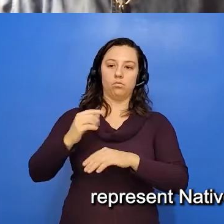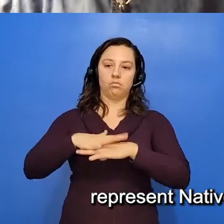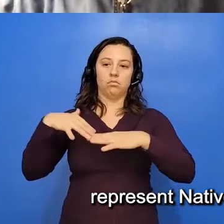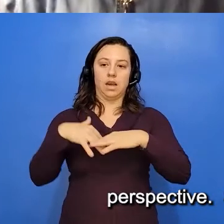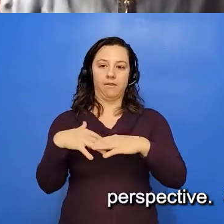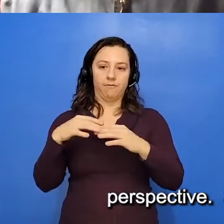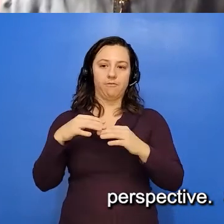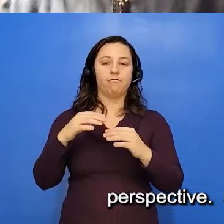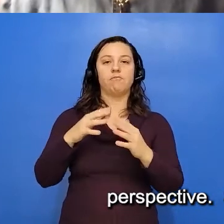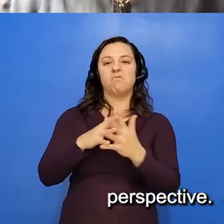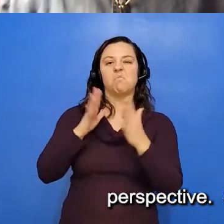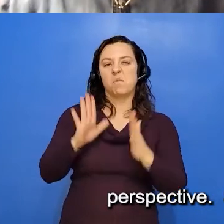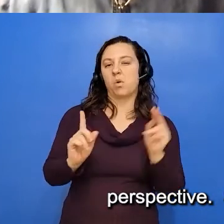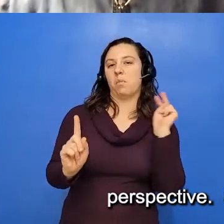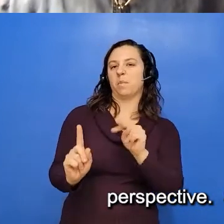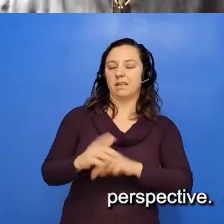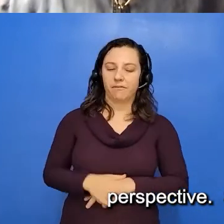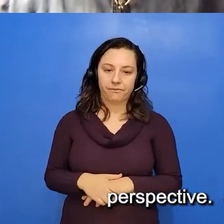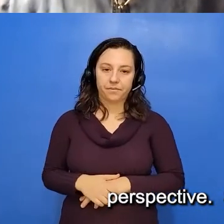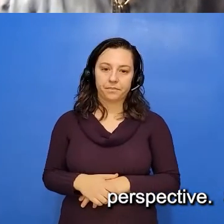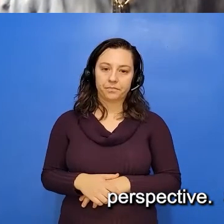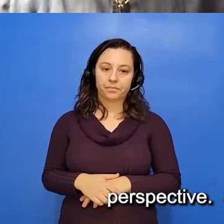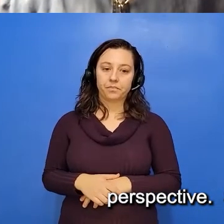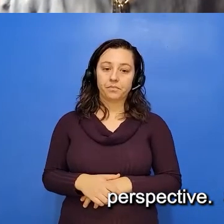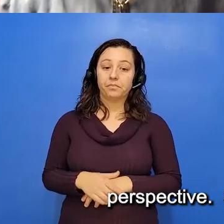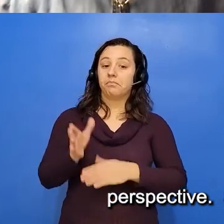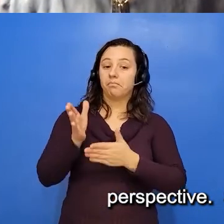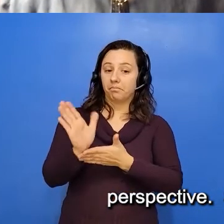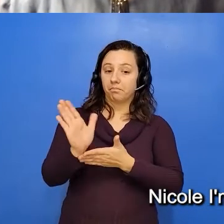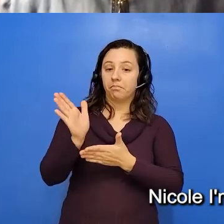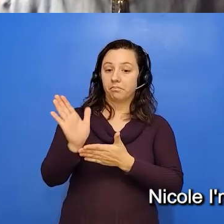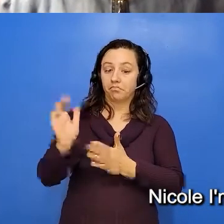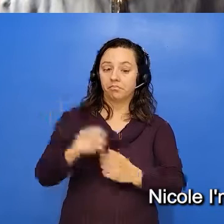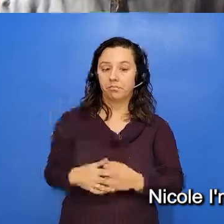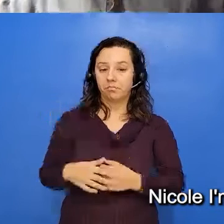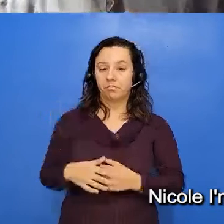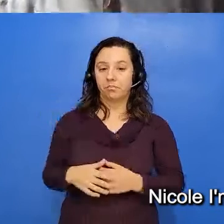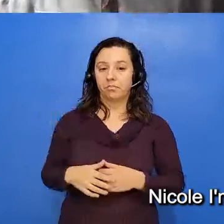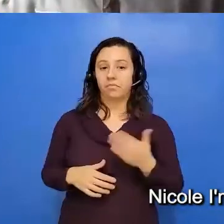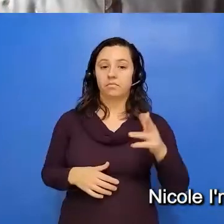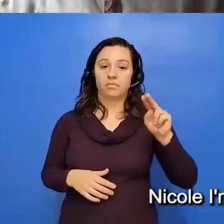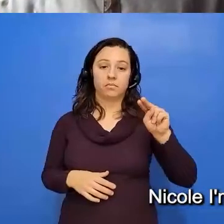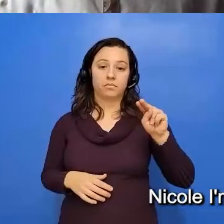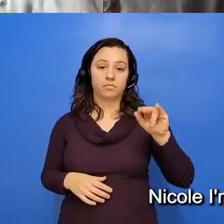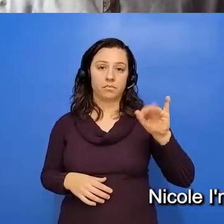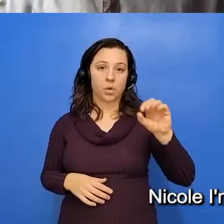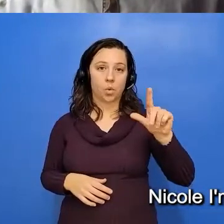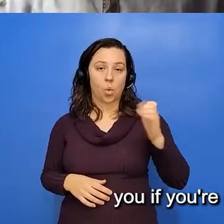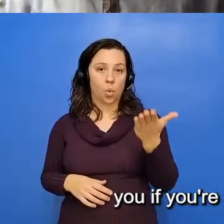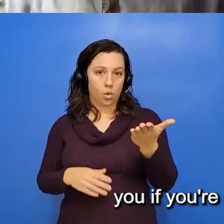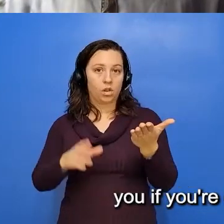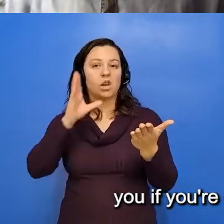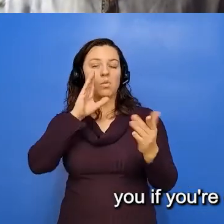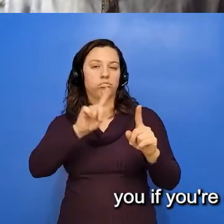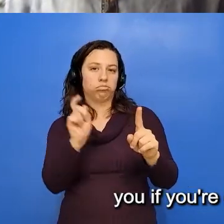perspective. So with that, I'm going to actually, Nicole, I'm going to ask a question